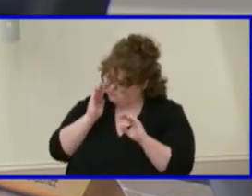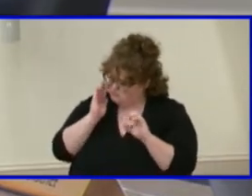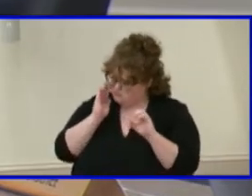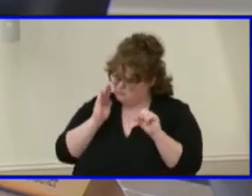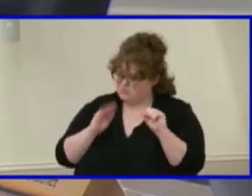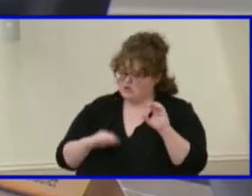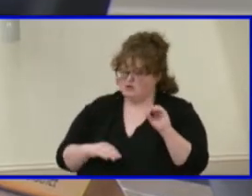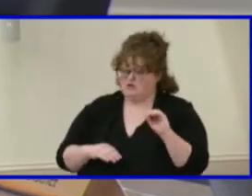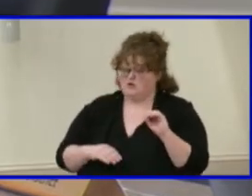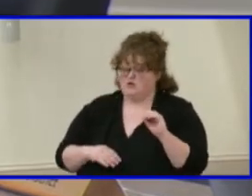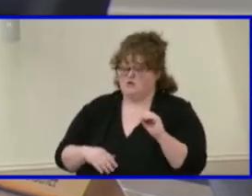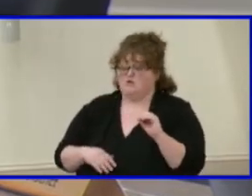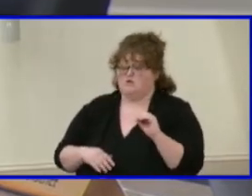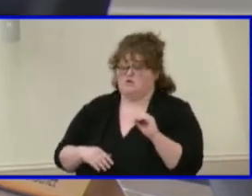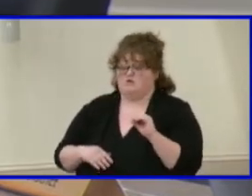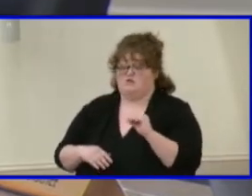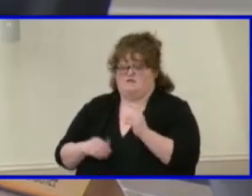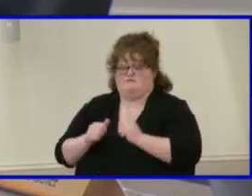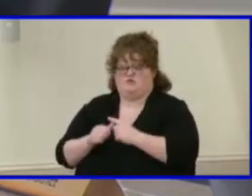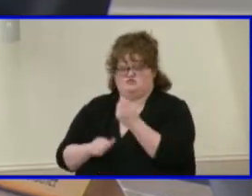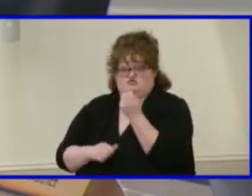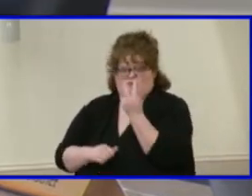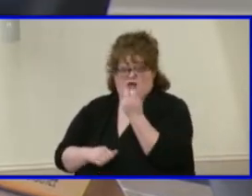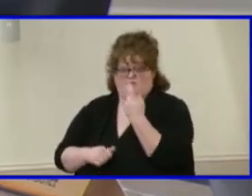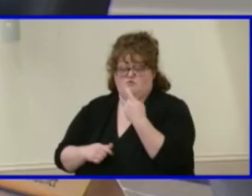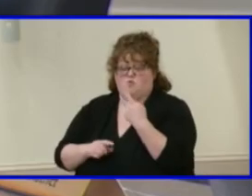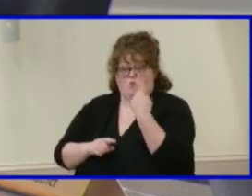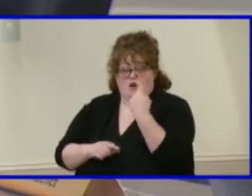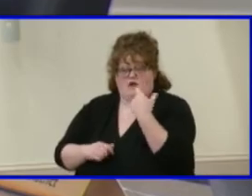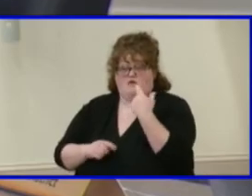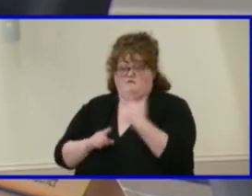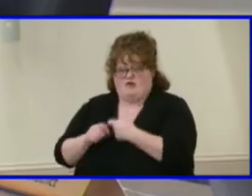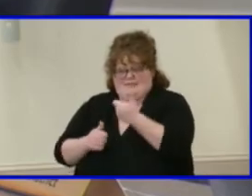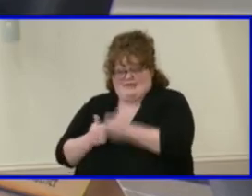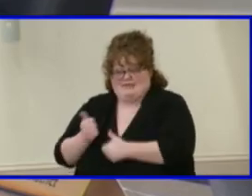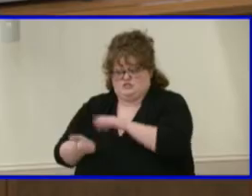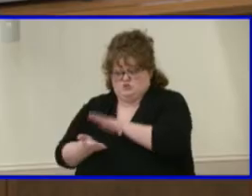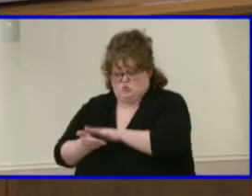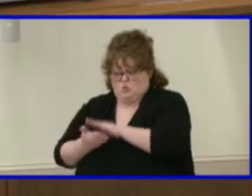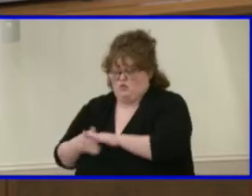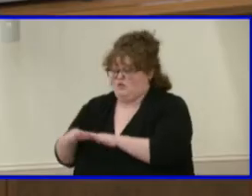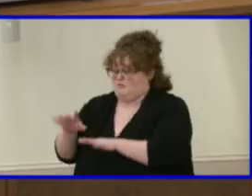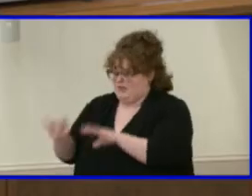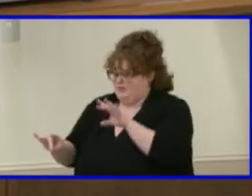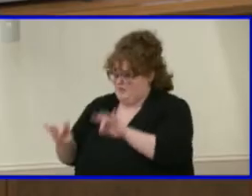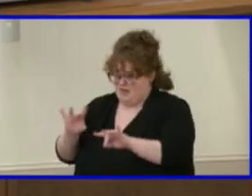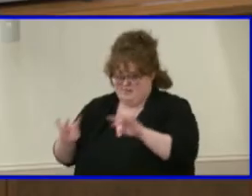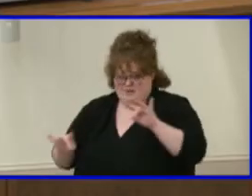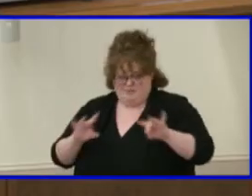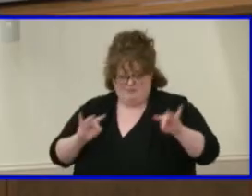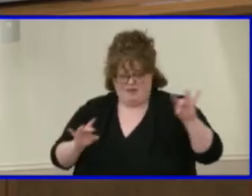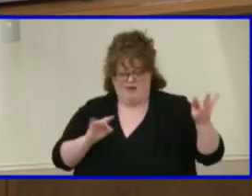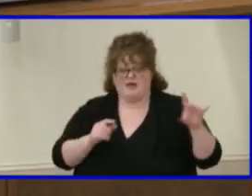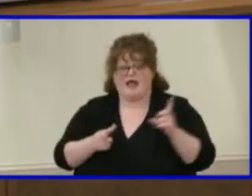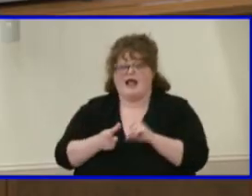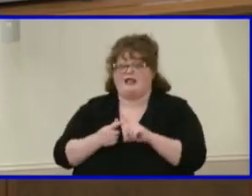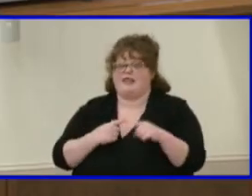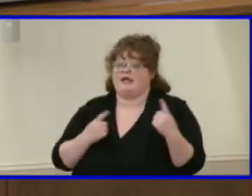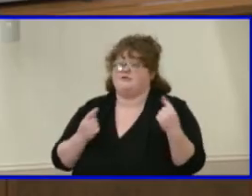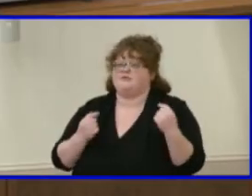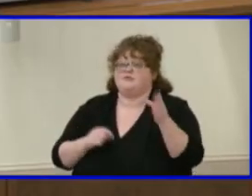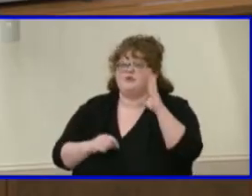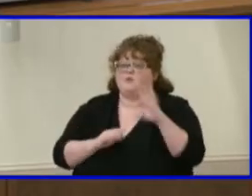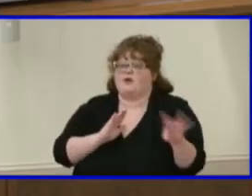take the next highest rank to that Maggie Walker ranked. Yes, that's correct. And in that second phase of selection too, that's when our